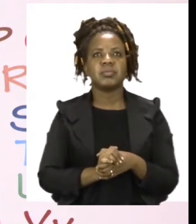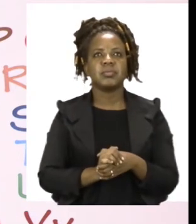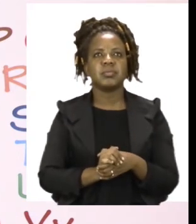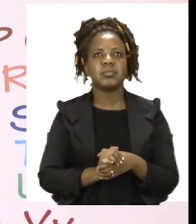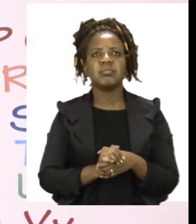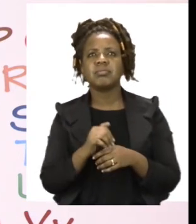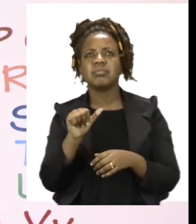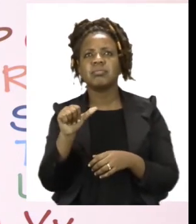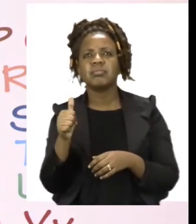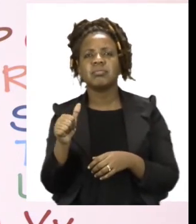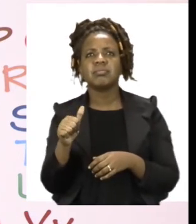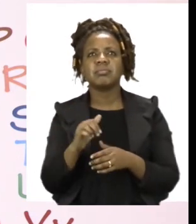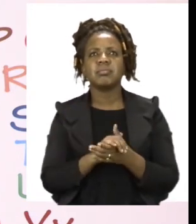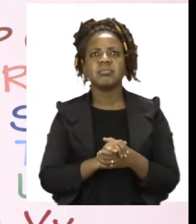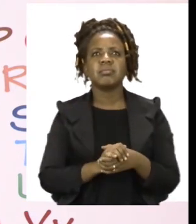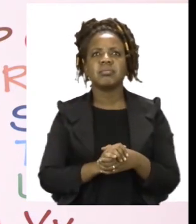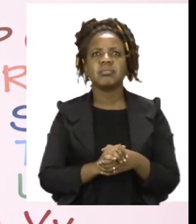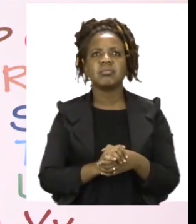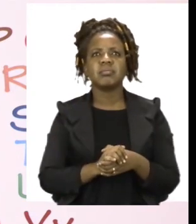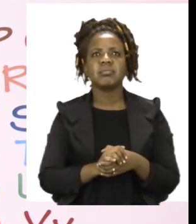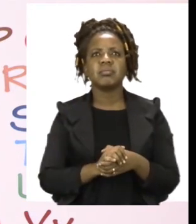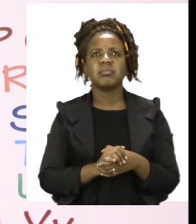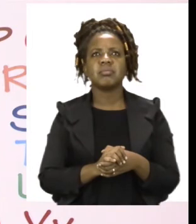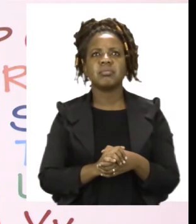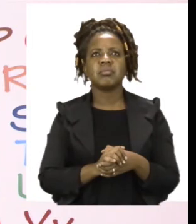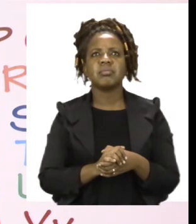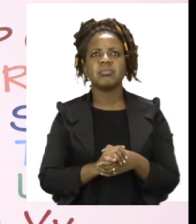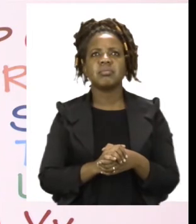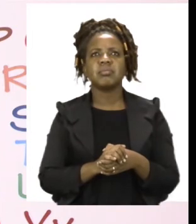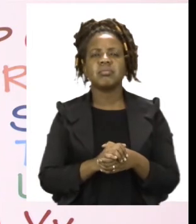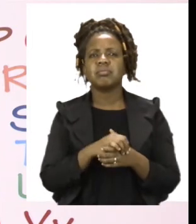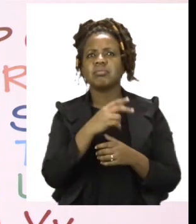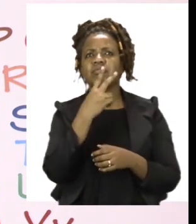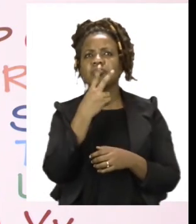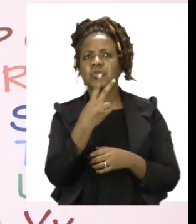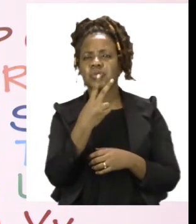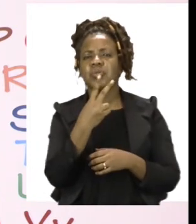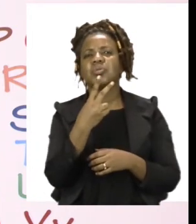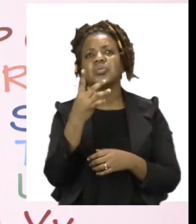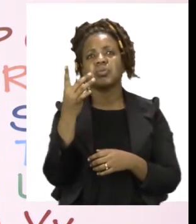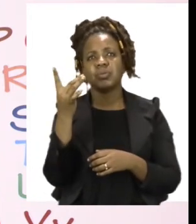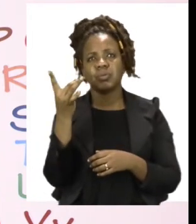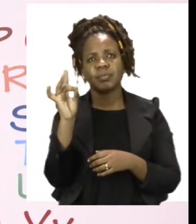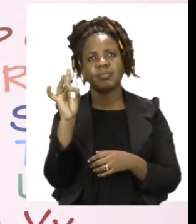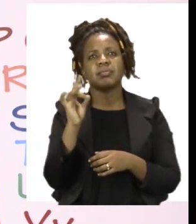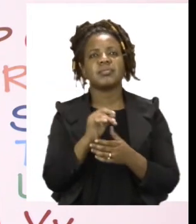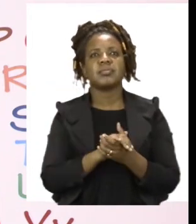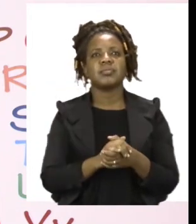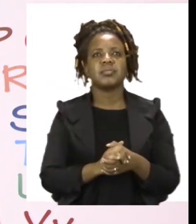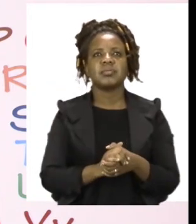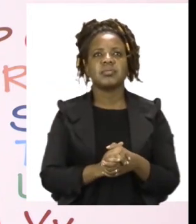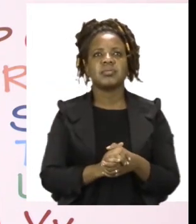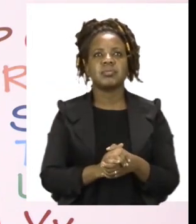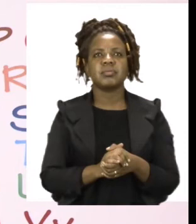find another one. How about two and eight? So, that is the last one